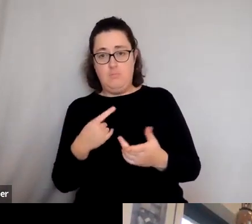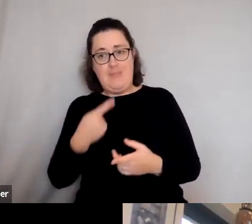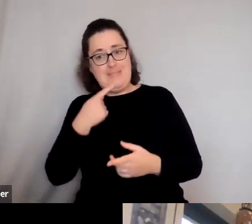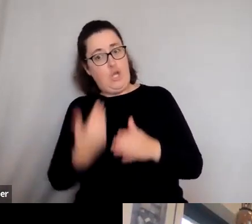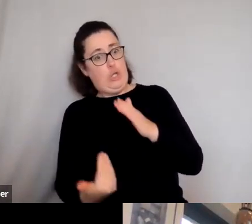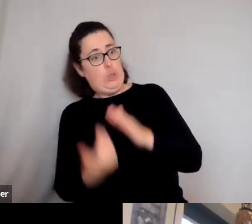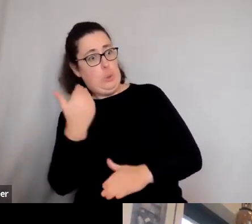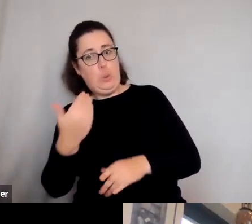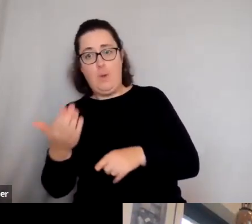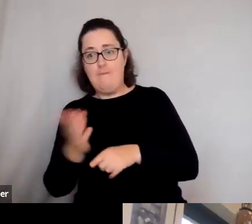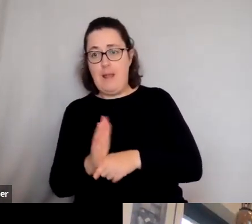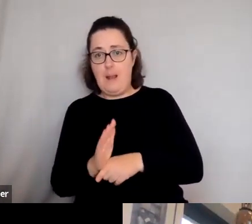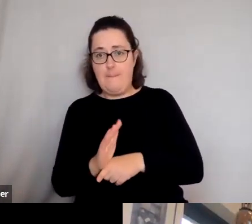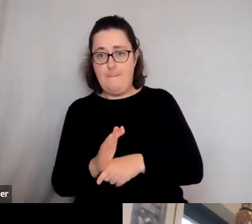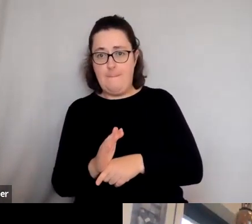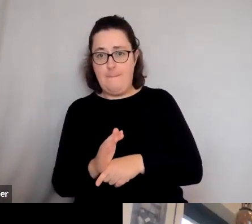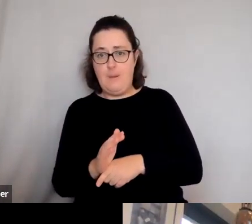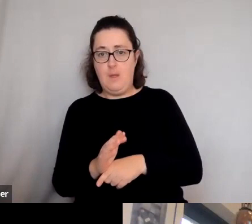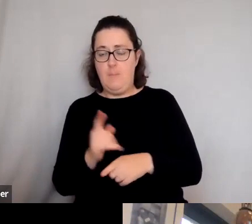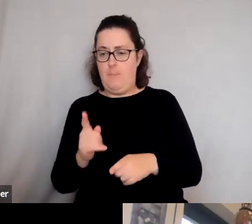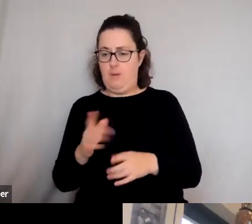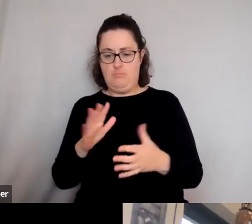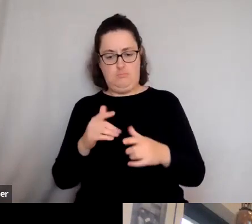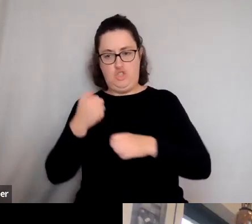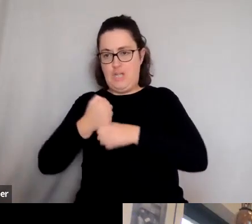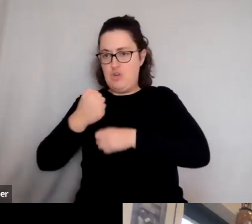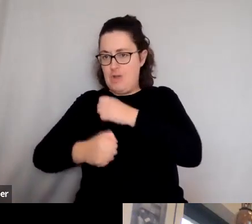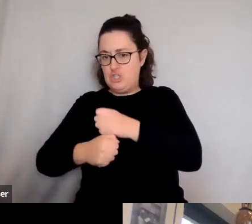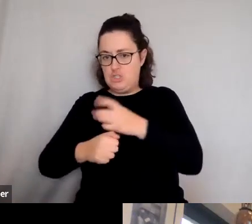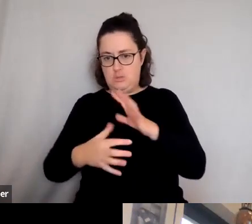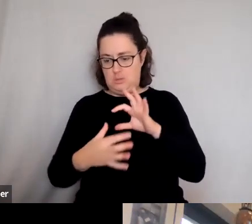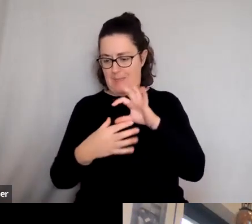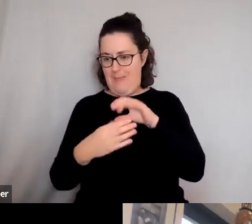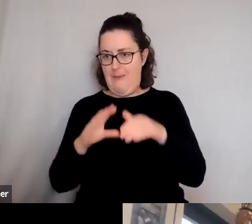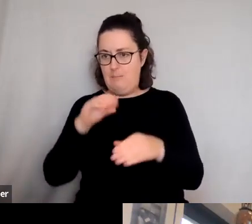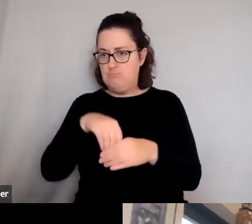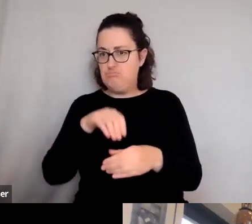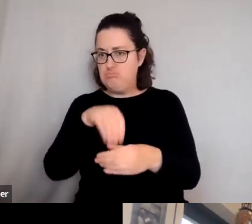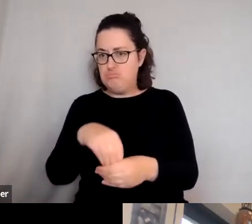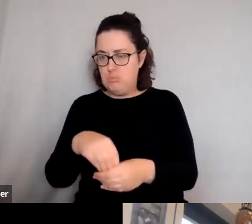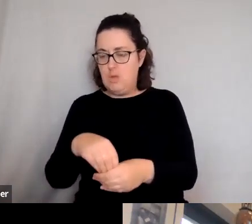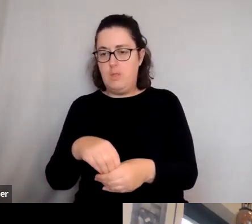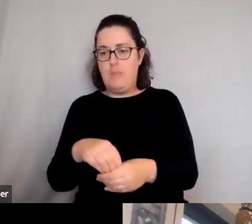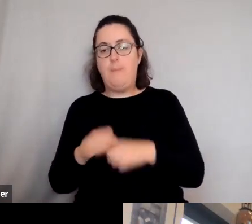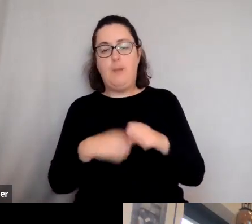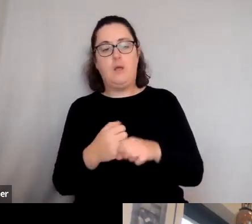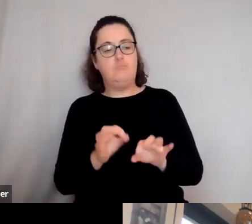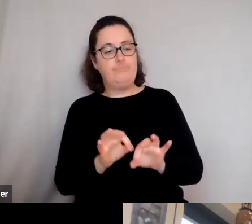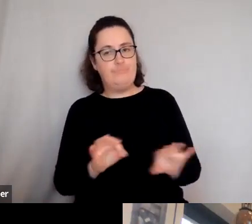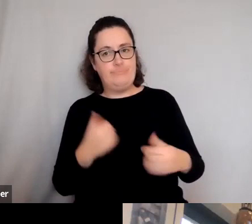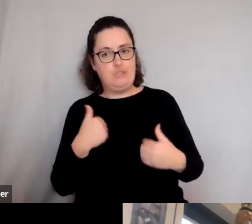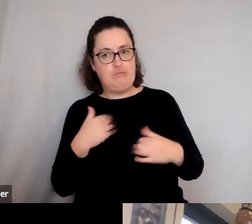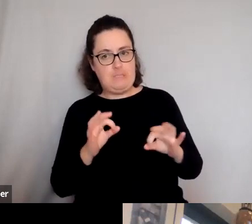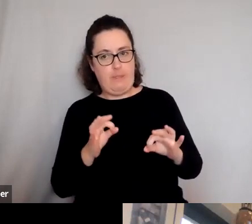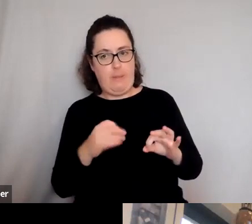generations kind of engaged in classics in a different way. And there's probably little fallow periods. And then it takes somebody like you and Stephen Fry's